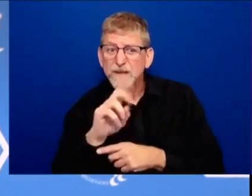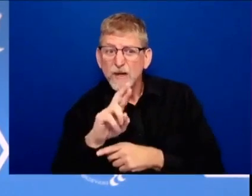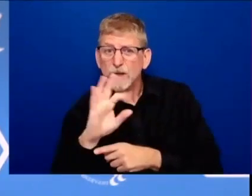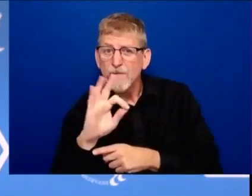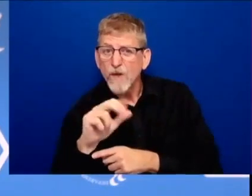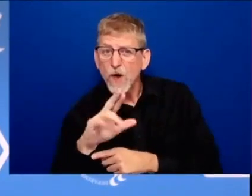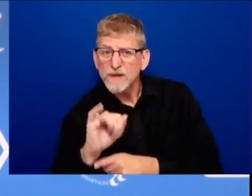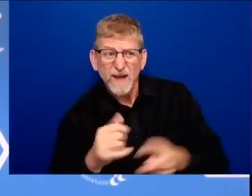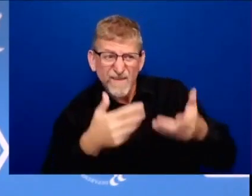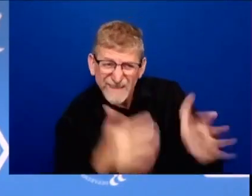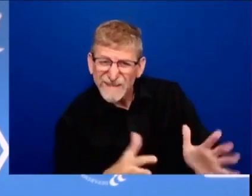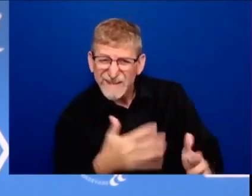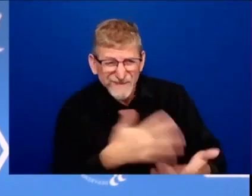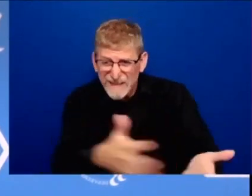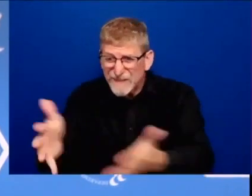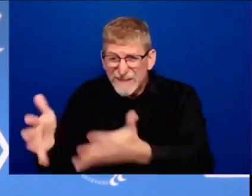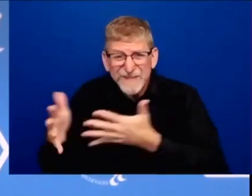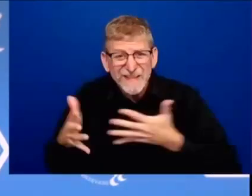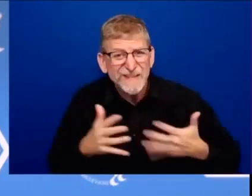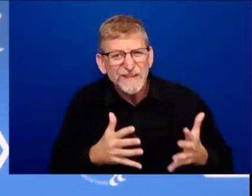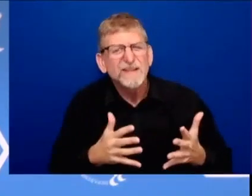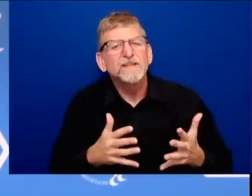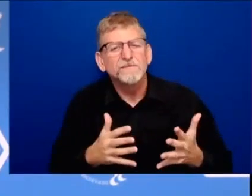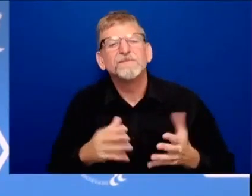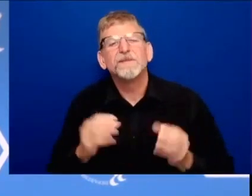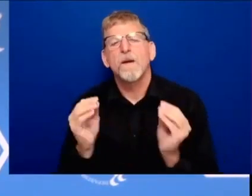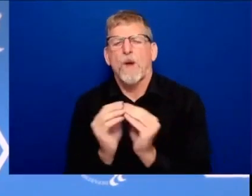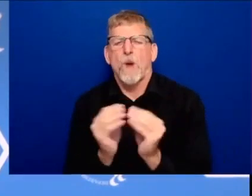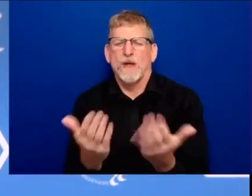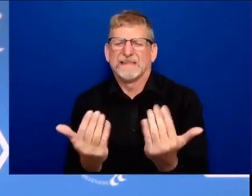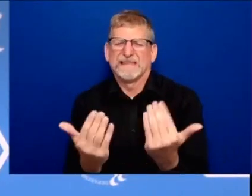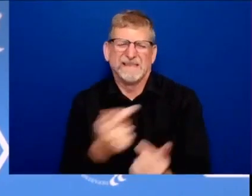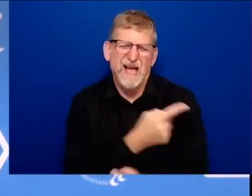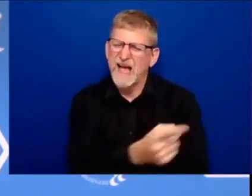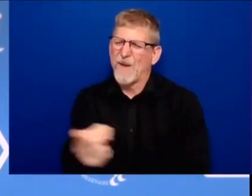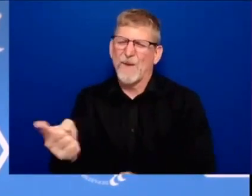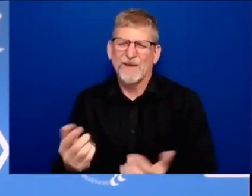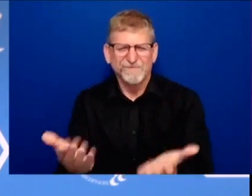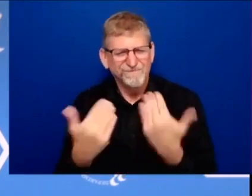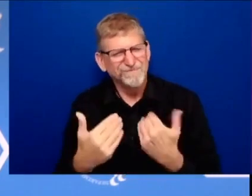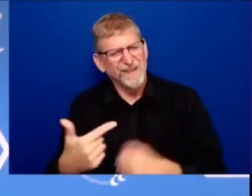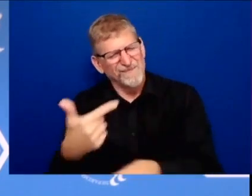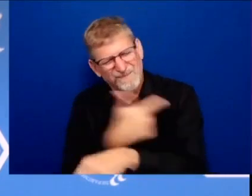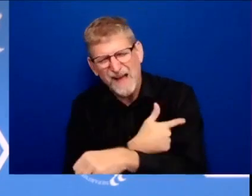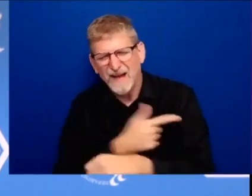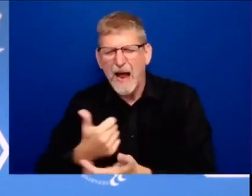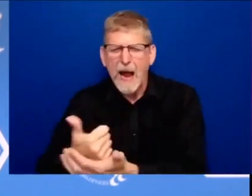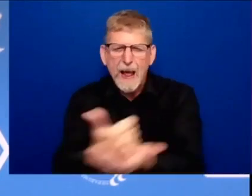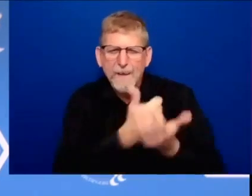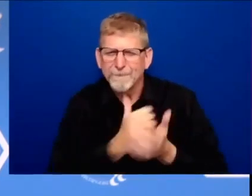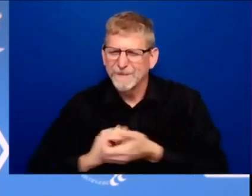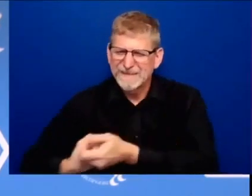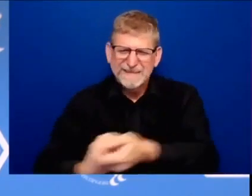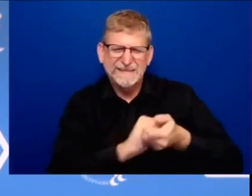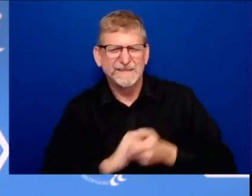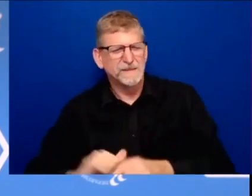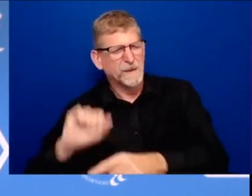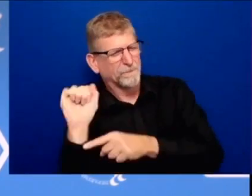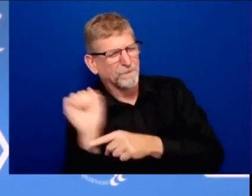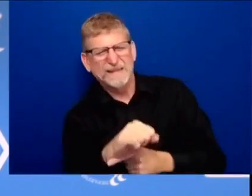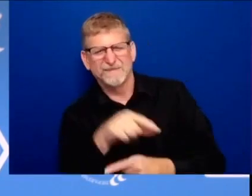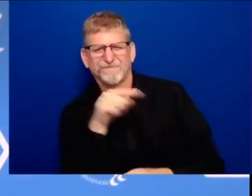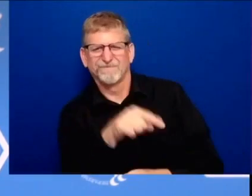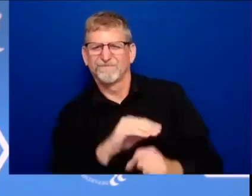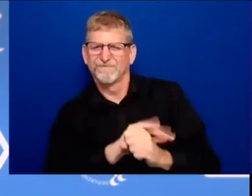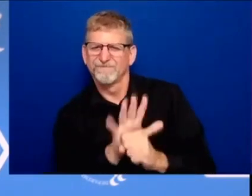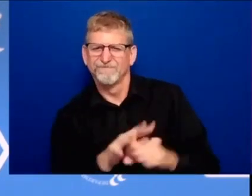that's why in the first three weeks that i've been in office we've increased the supply of weekly vaccine shipments